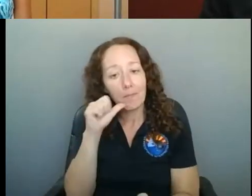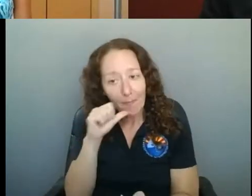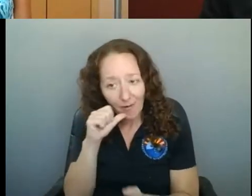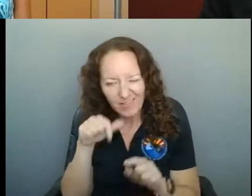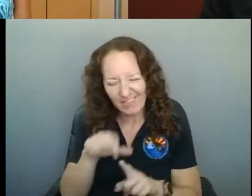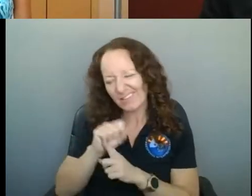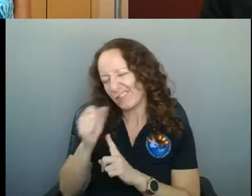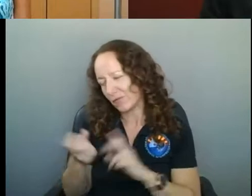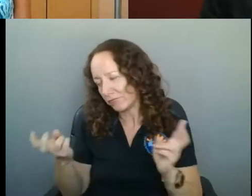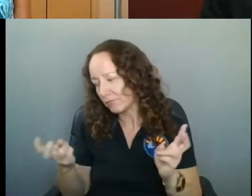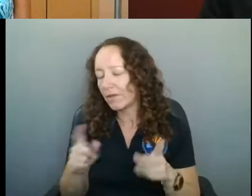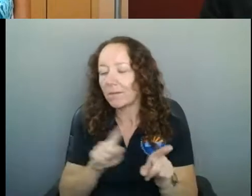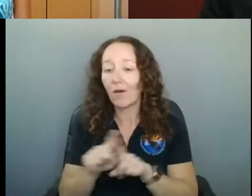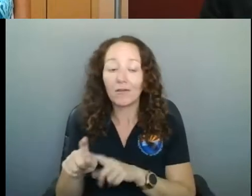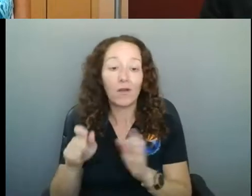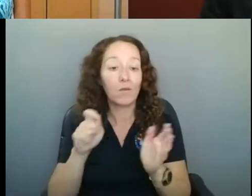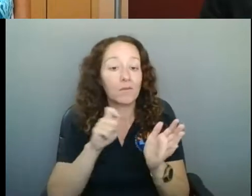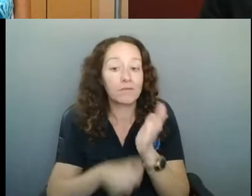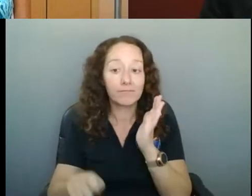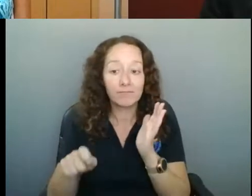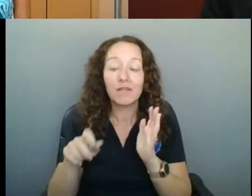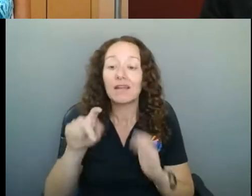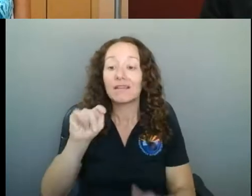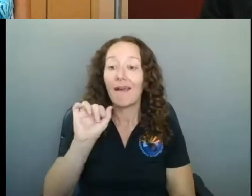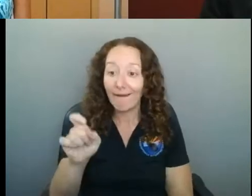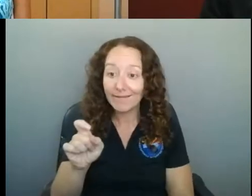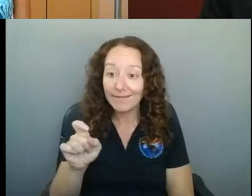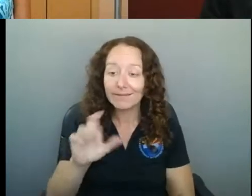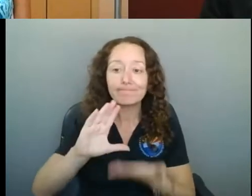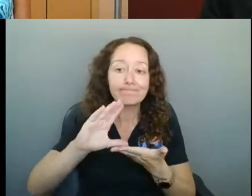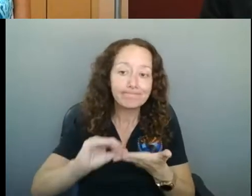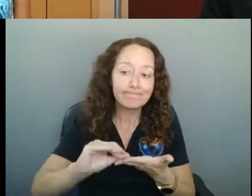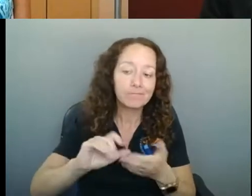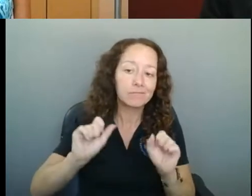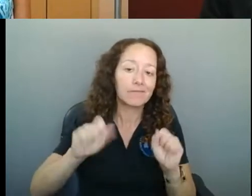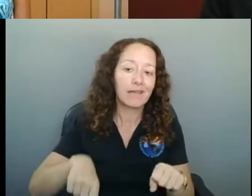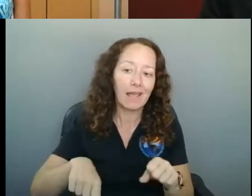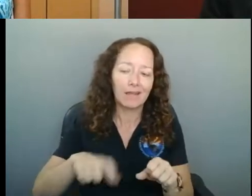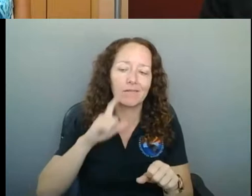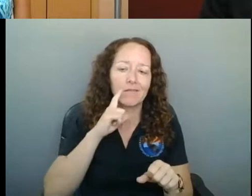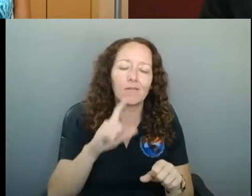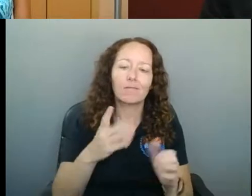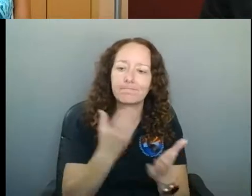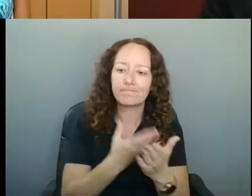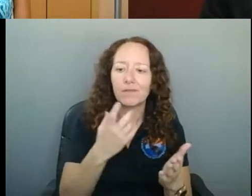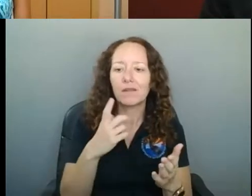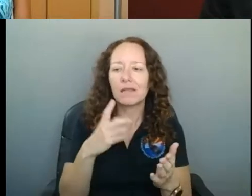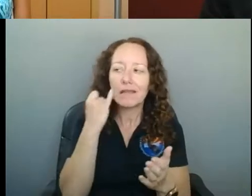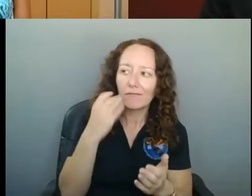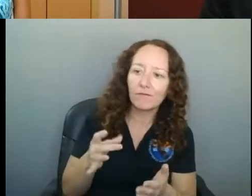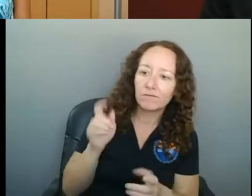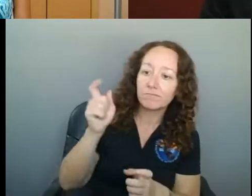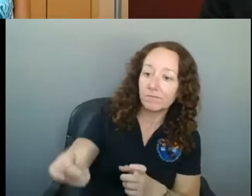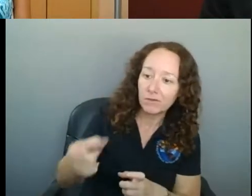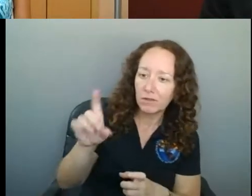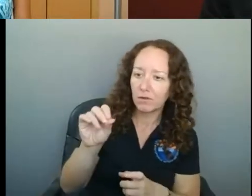And our goal is to be able to give each of our bars that cannot open at least $10,000